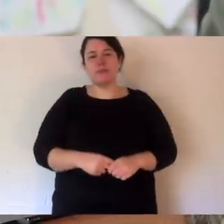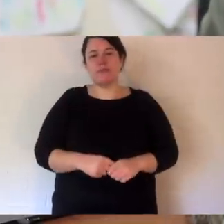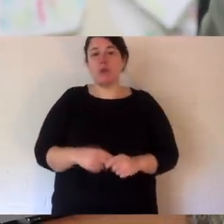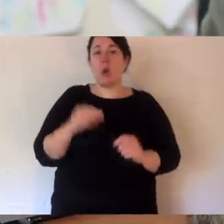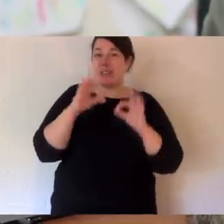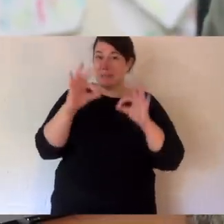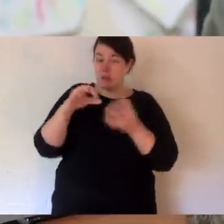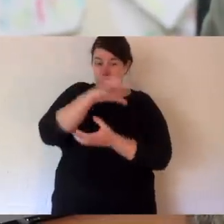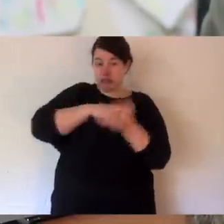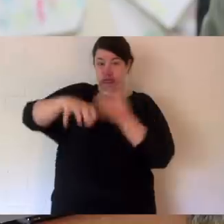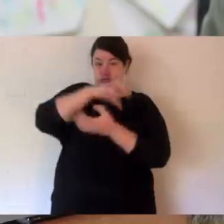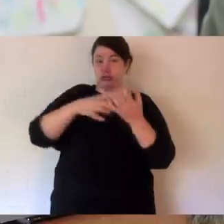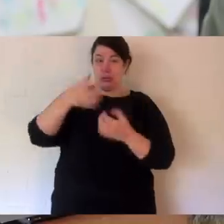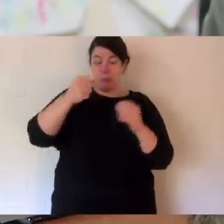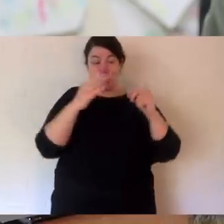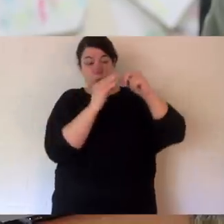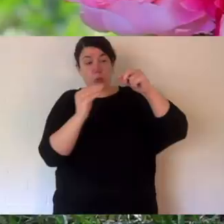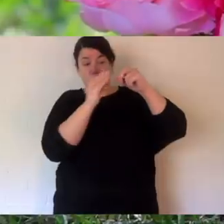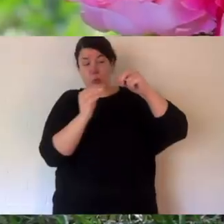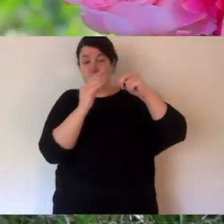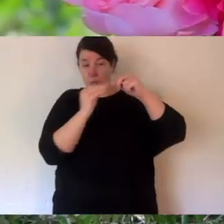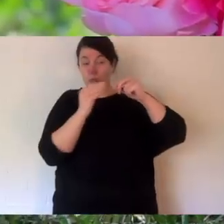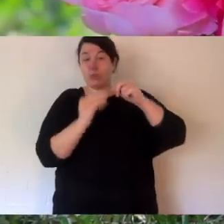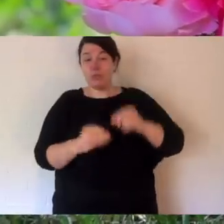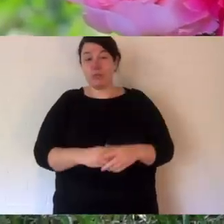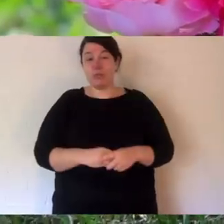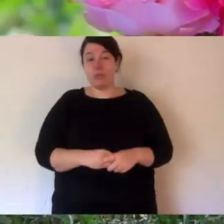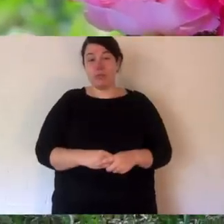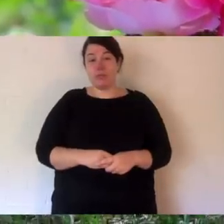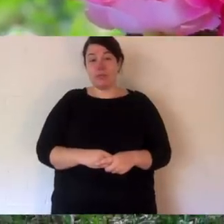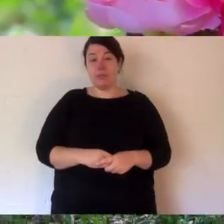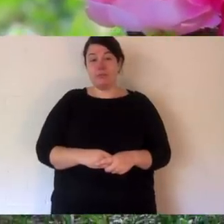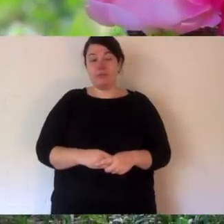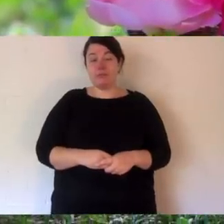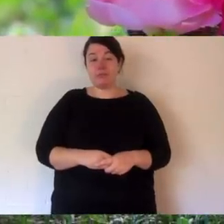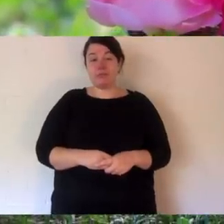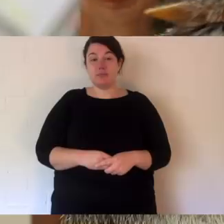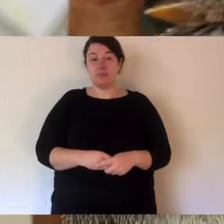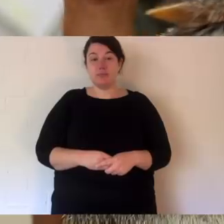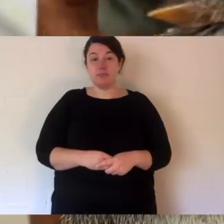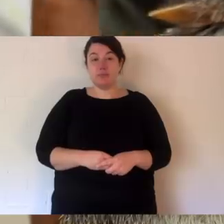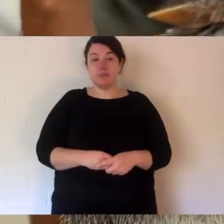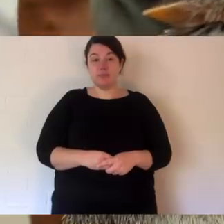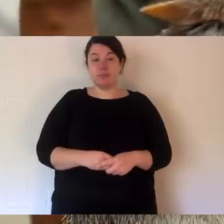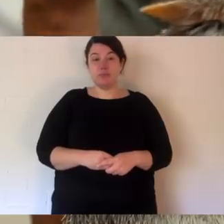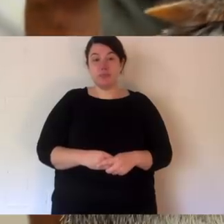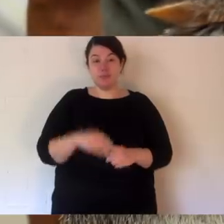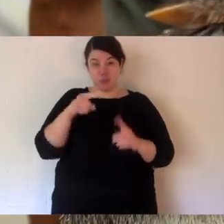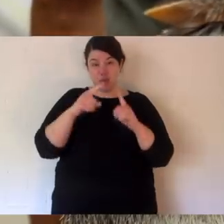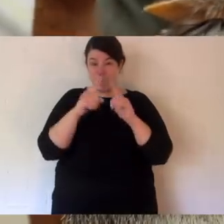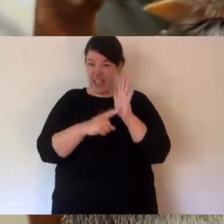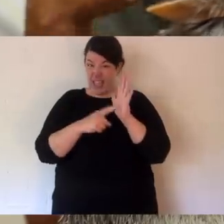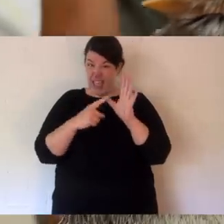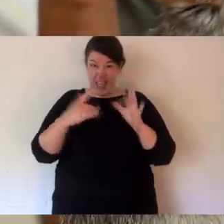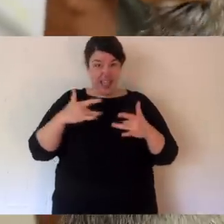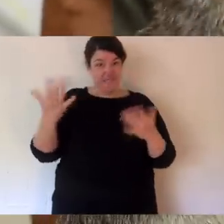that she drinks. Now, while she's having a drink there, I want you to have a look at a few things. They're called a Rufous Bed